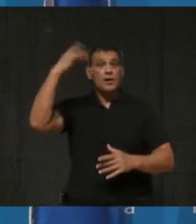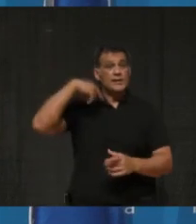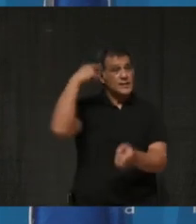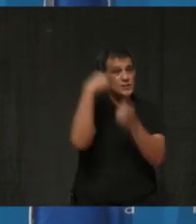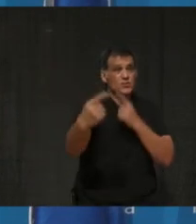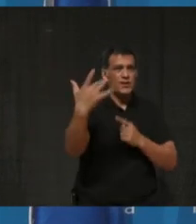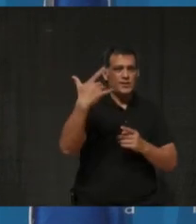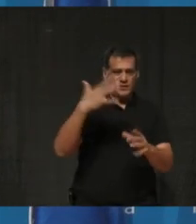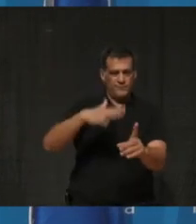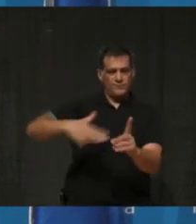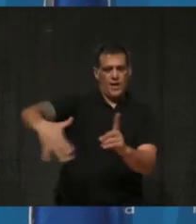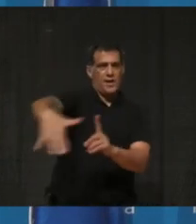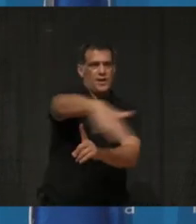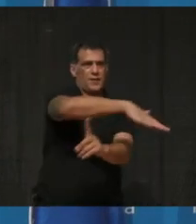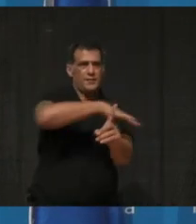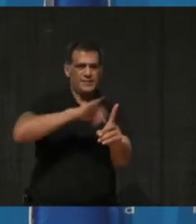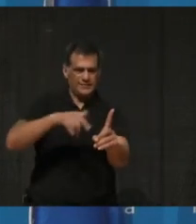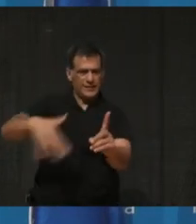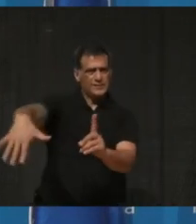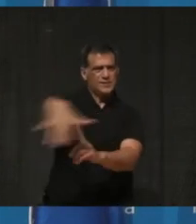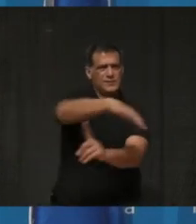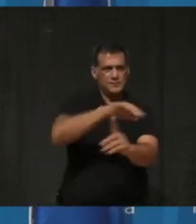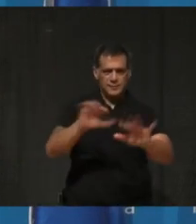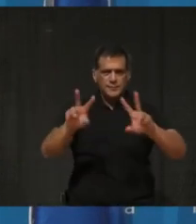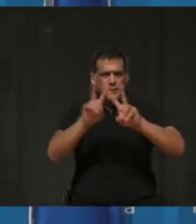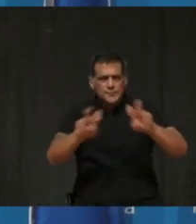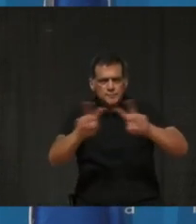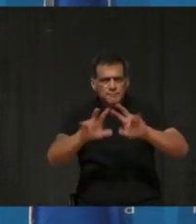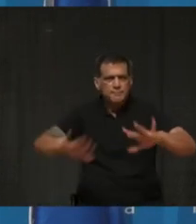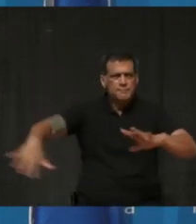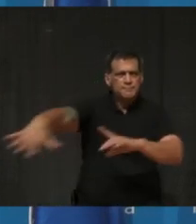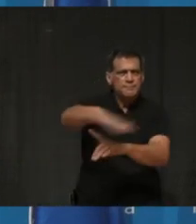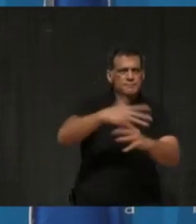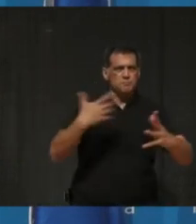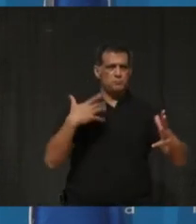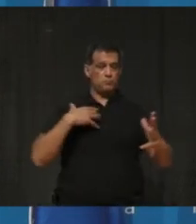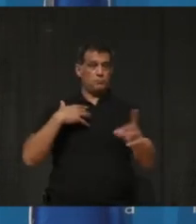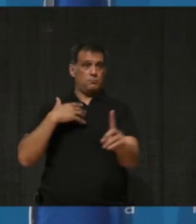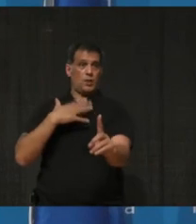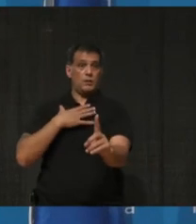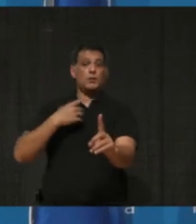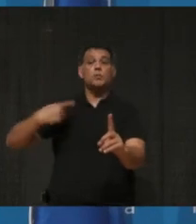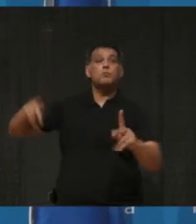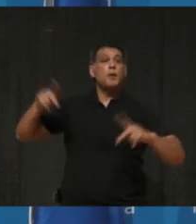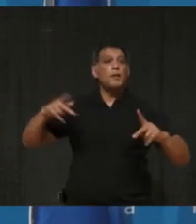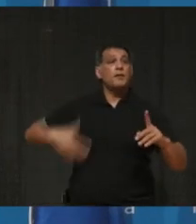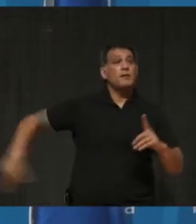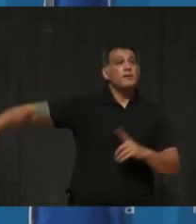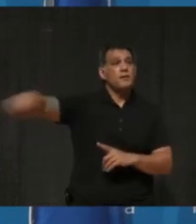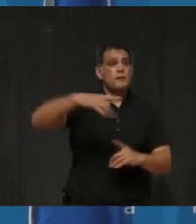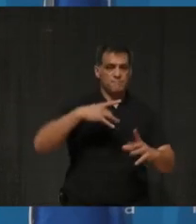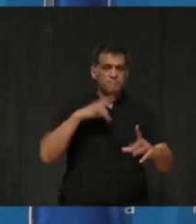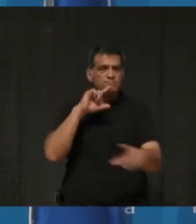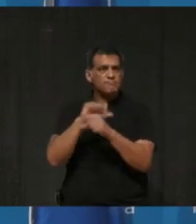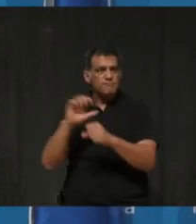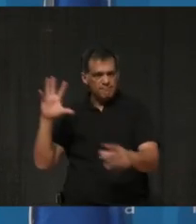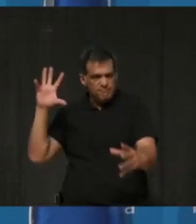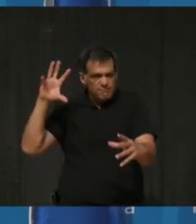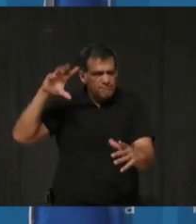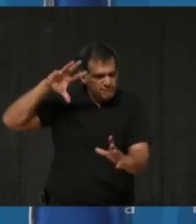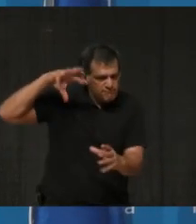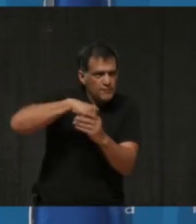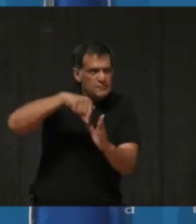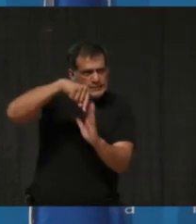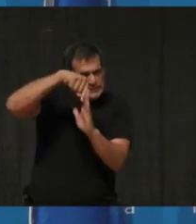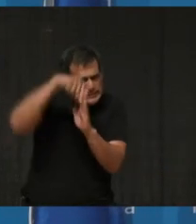smaller expedited assessment being conducted. so we're lending our voice to those that are asking for a full environmental assessment, Khaled.